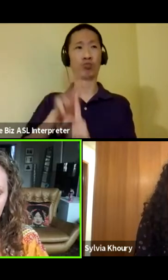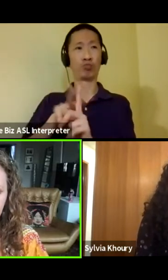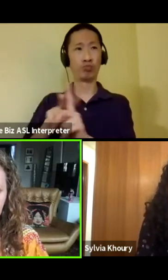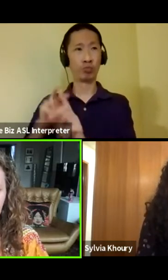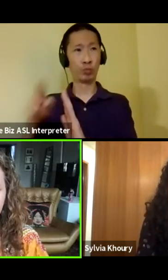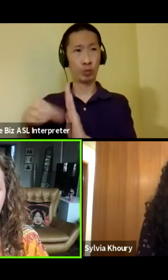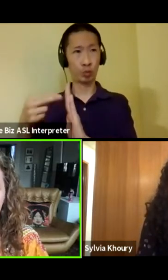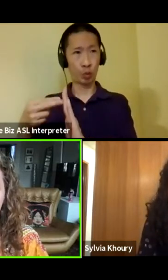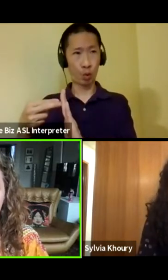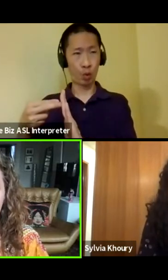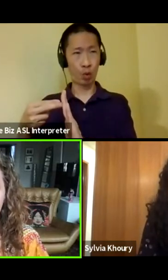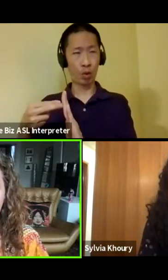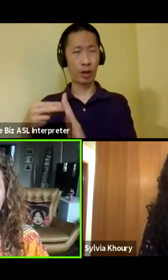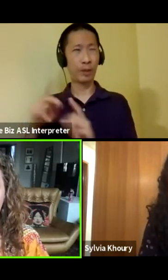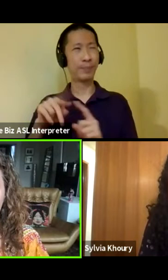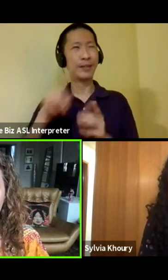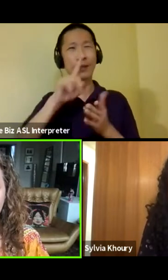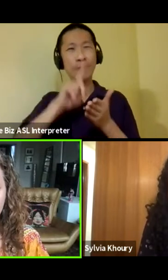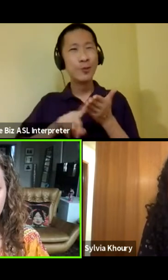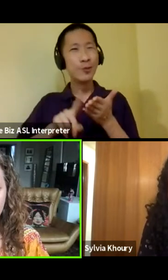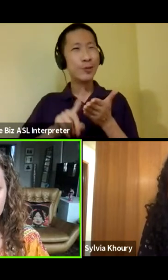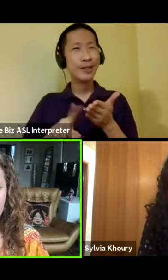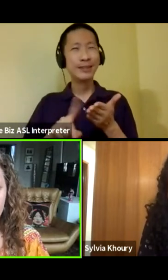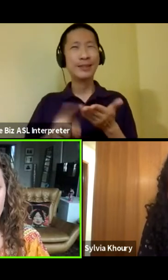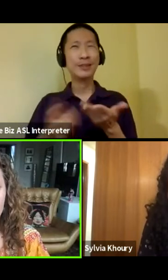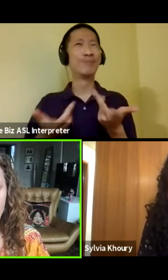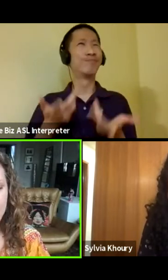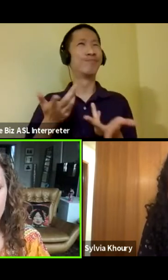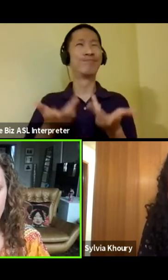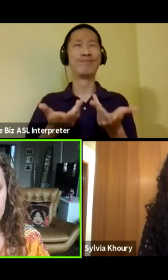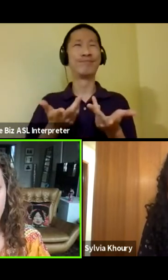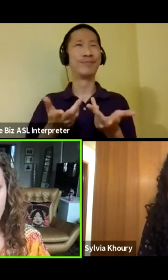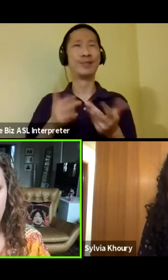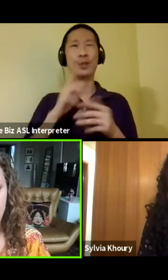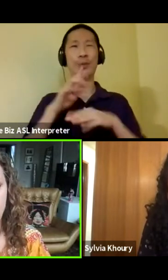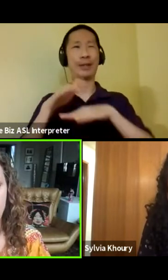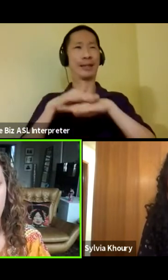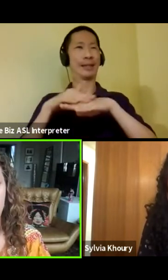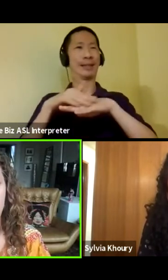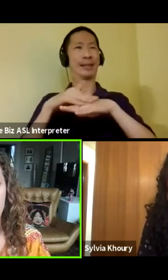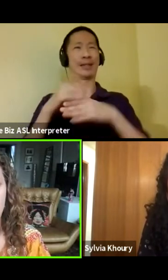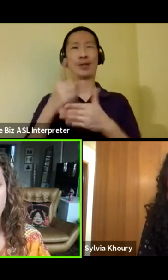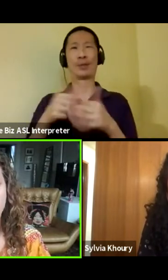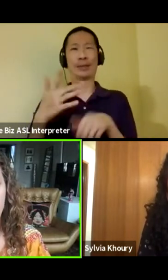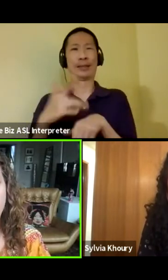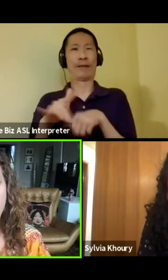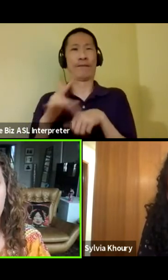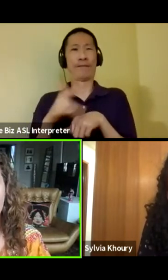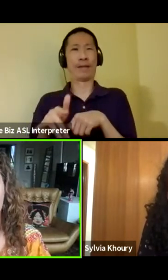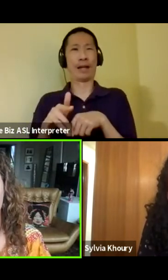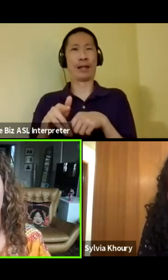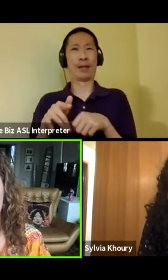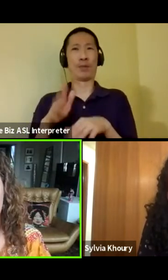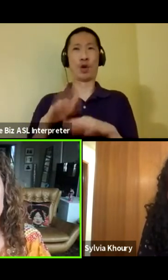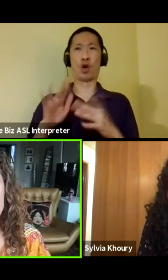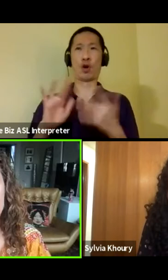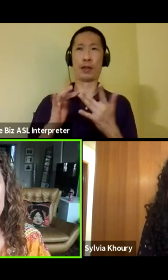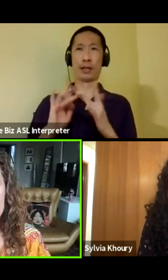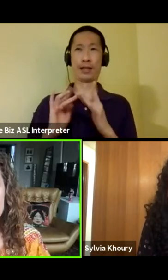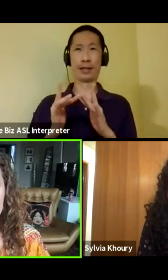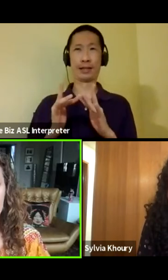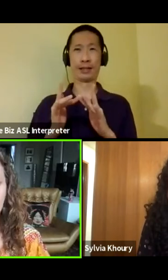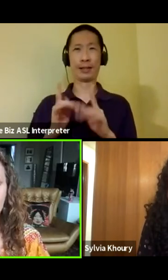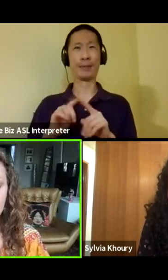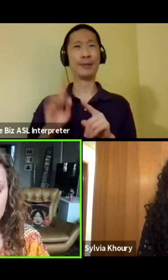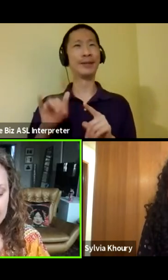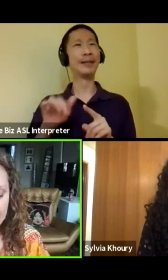research that's done is very much what is just available online, which isn't